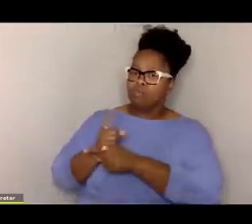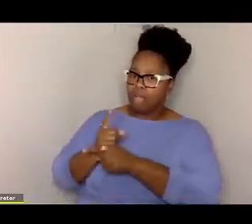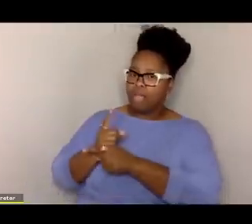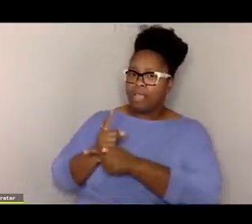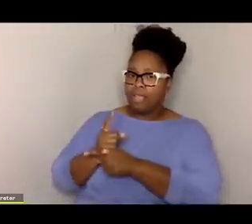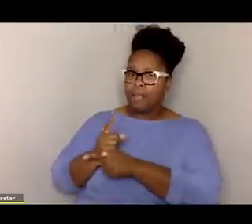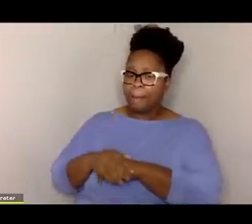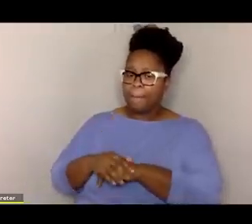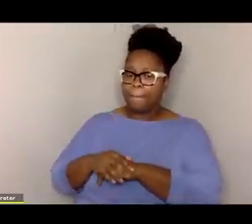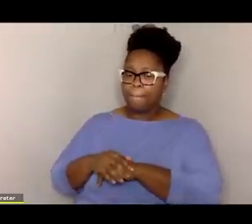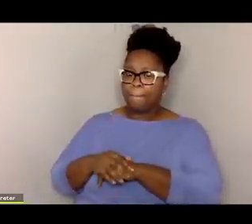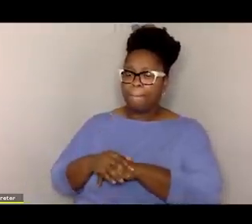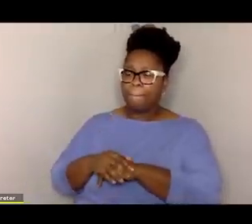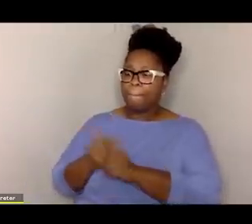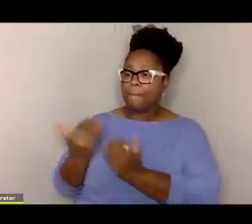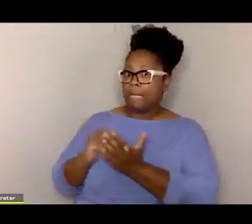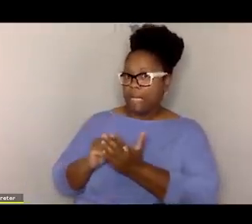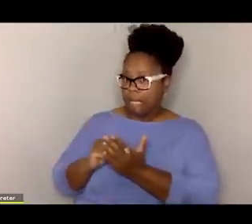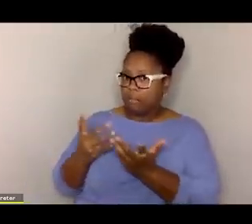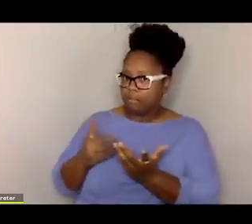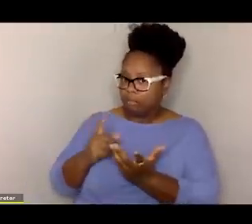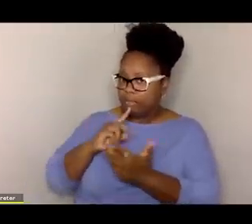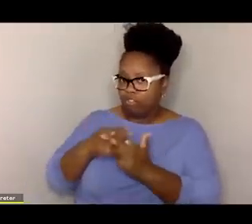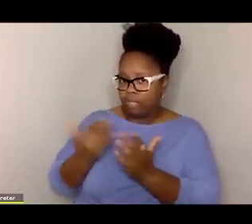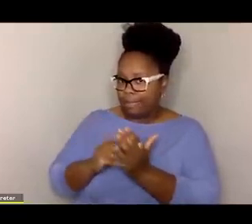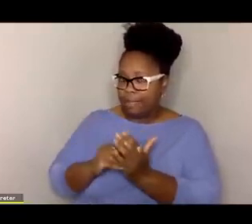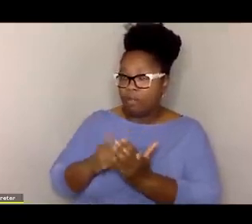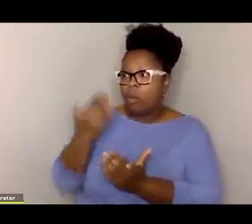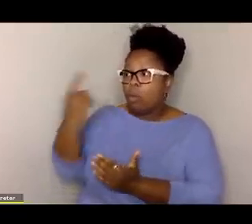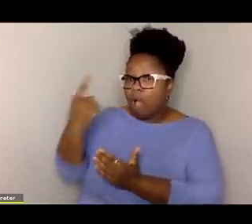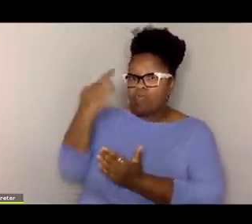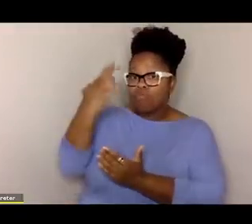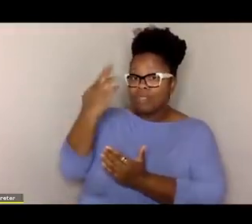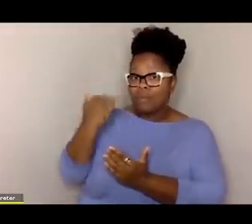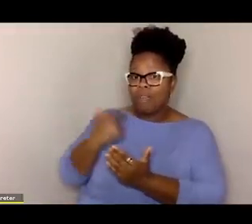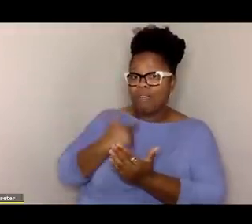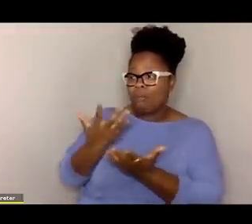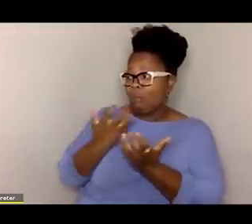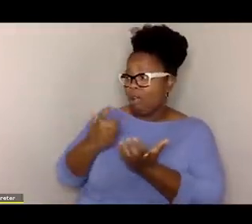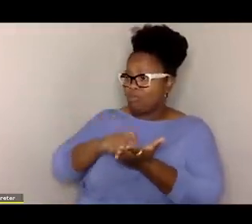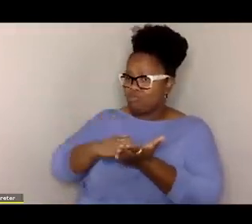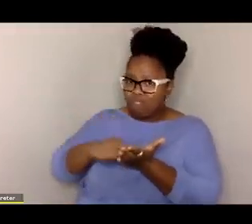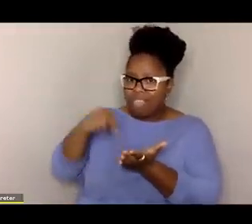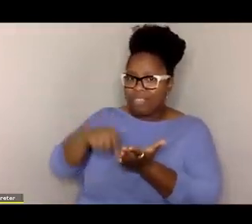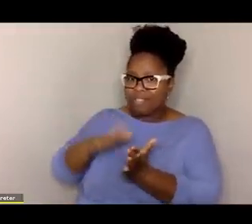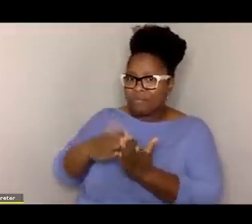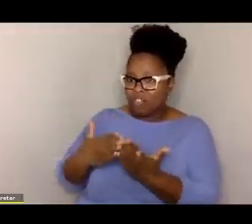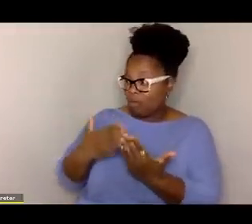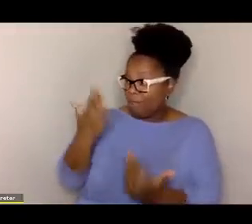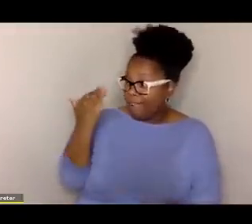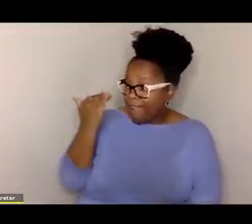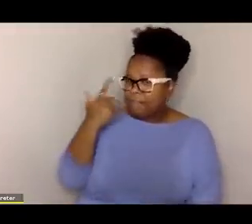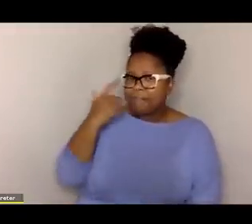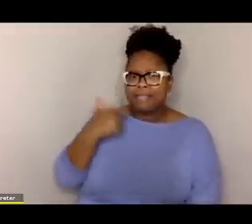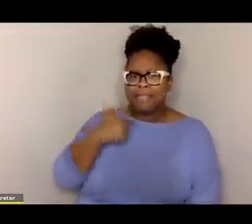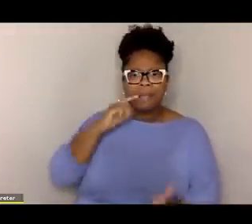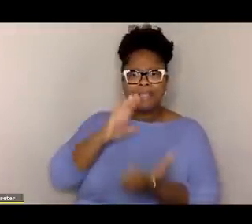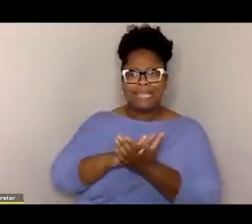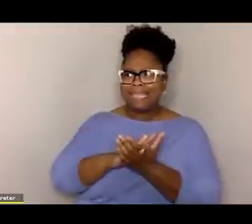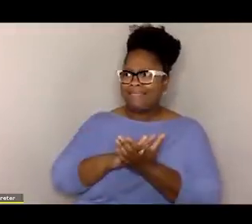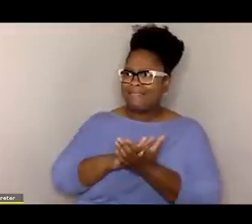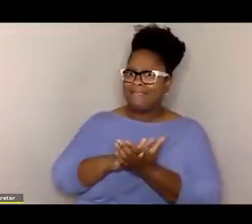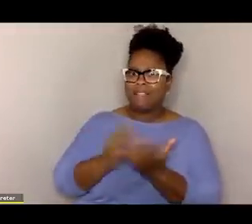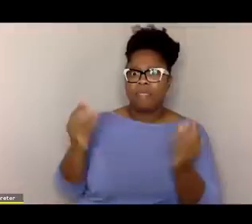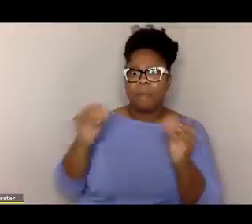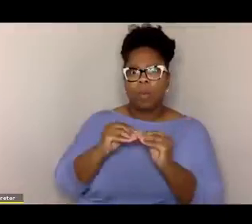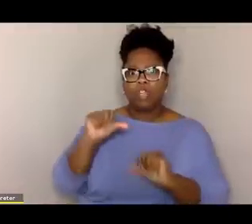Right. I, and again, I think one of the reasons I wanted to write this book was that I believe